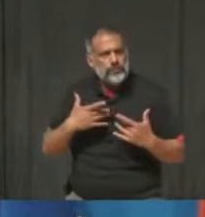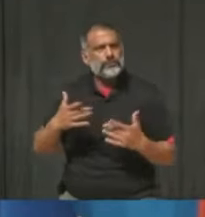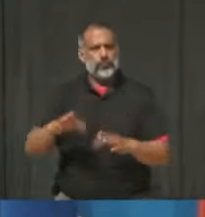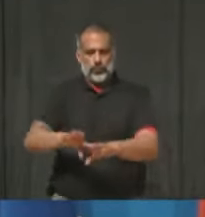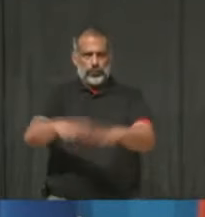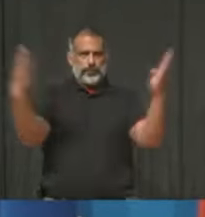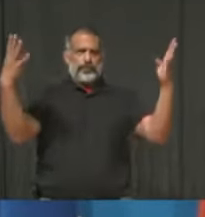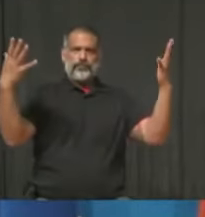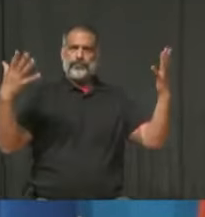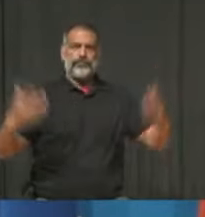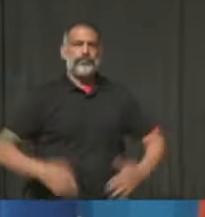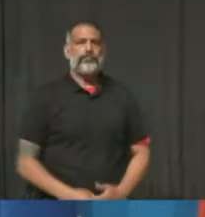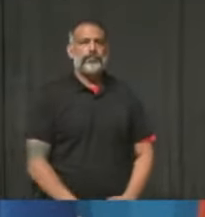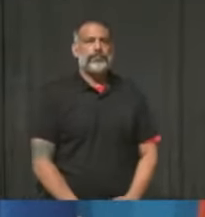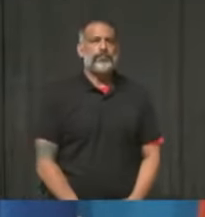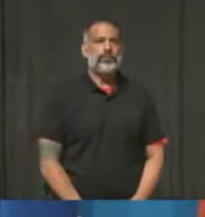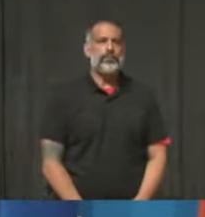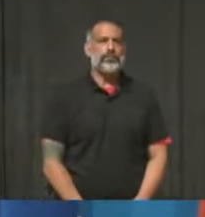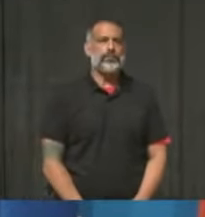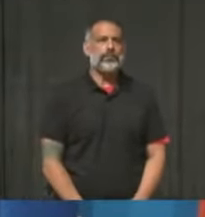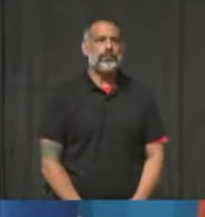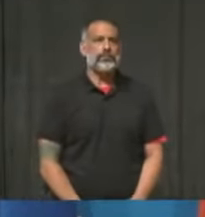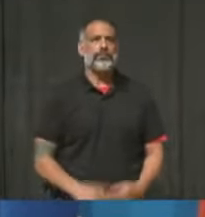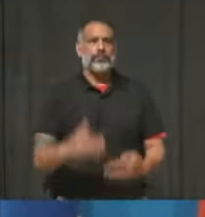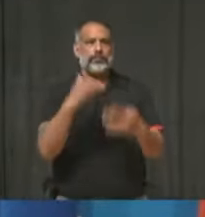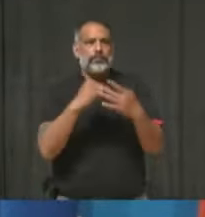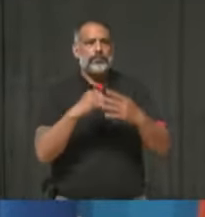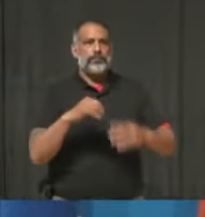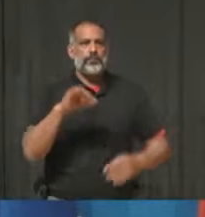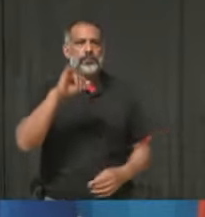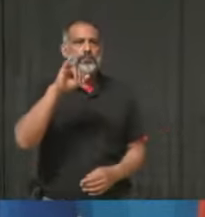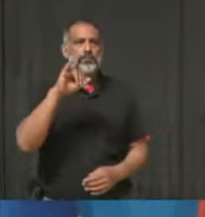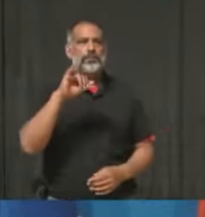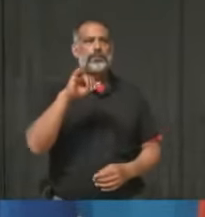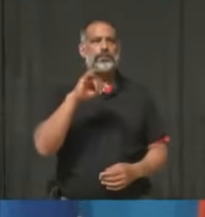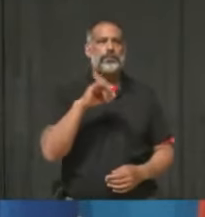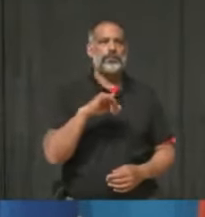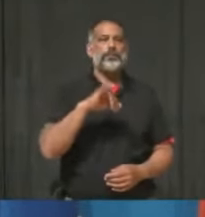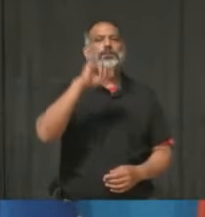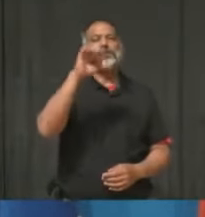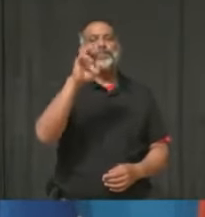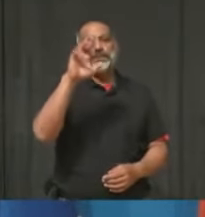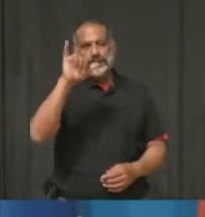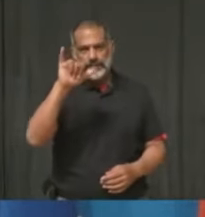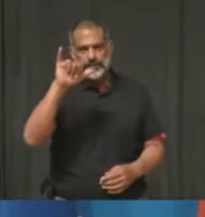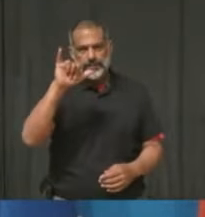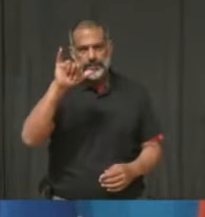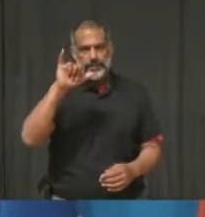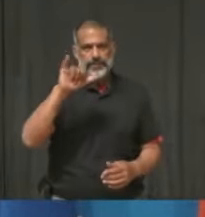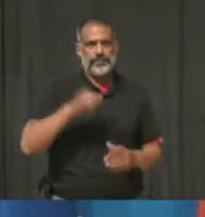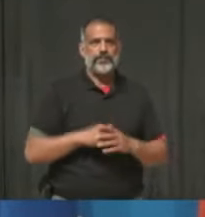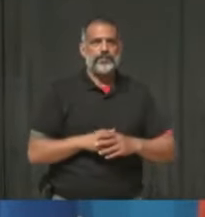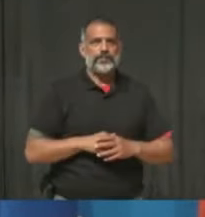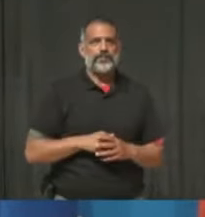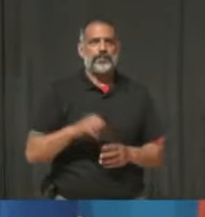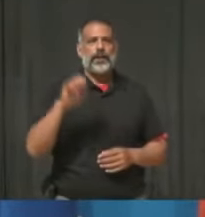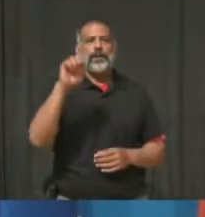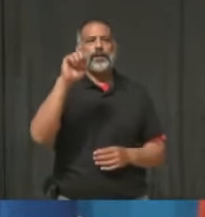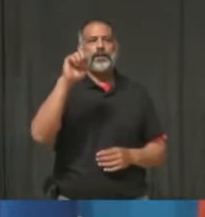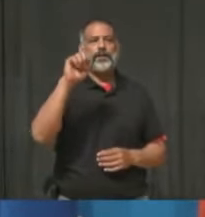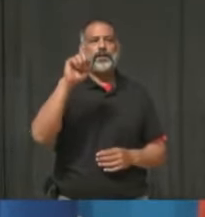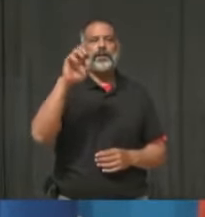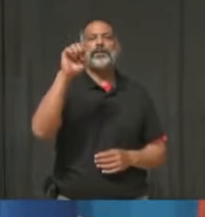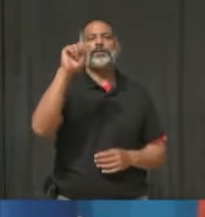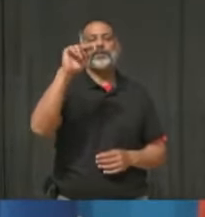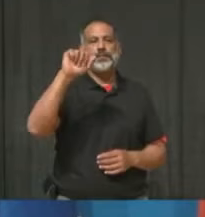Thank you, Steve. Your next question comes from Jeffrey Allen at InSaga. Go ahead, Jeffrey. Hello, Mayor Crombie. Welcome, Jeff.